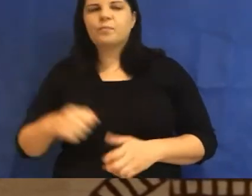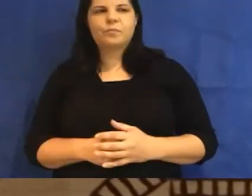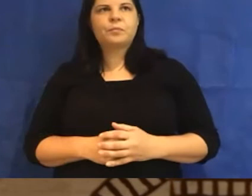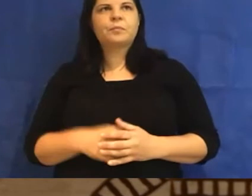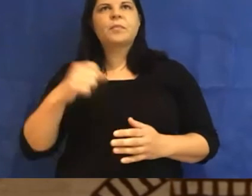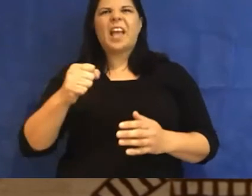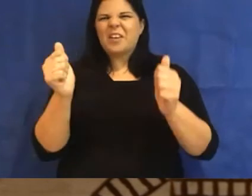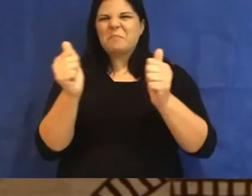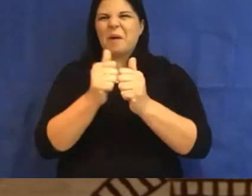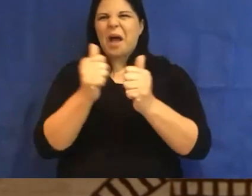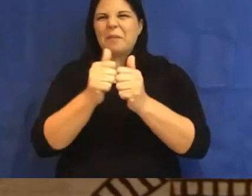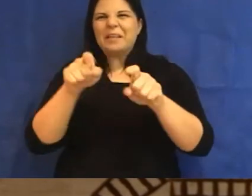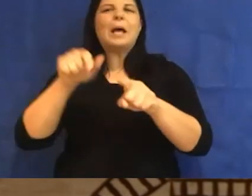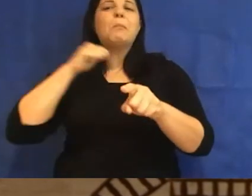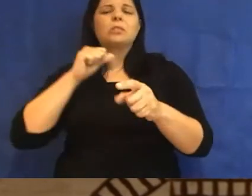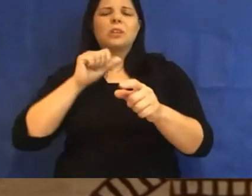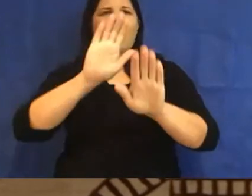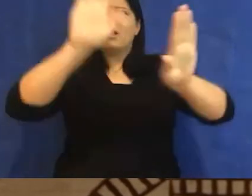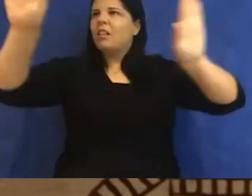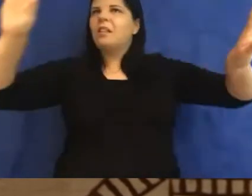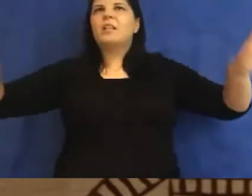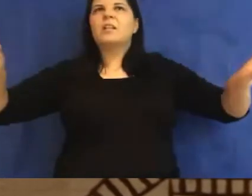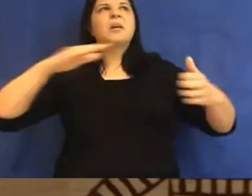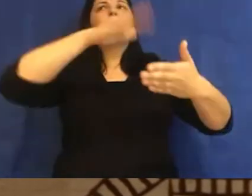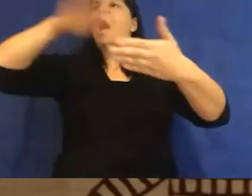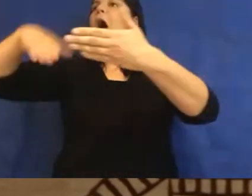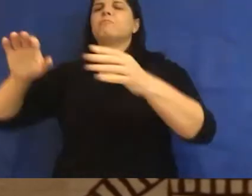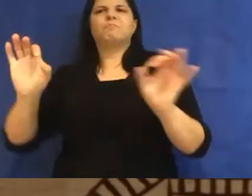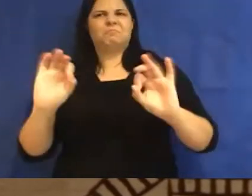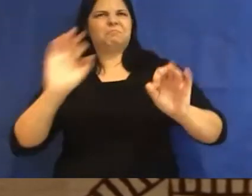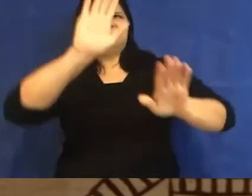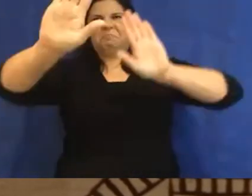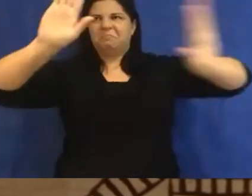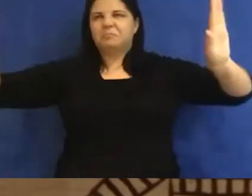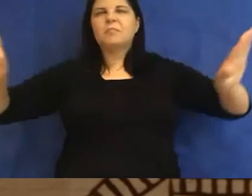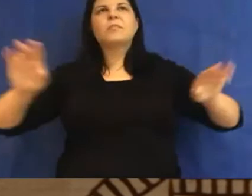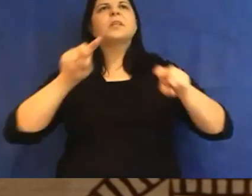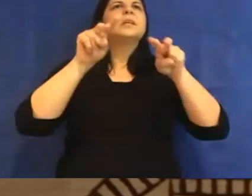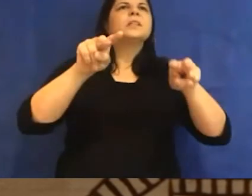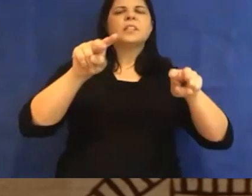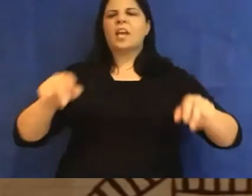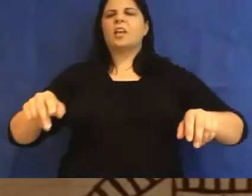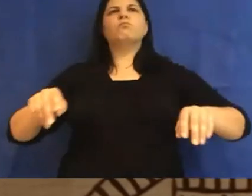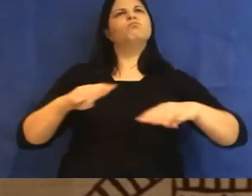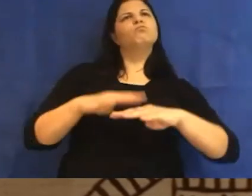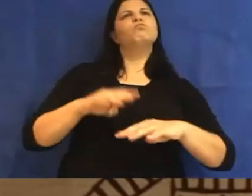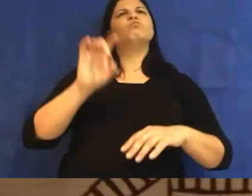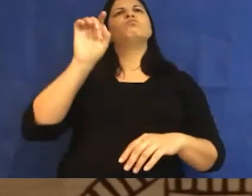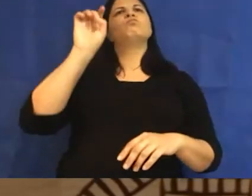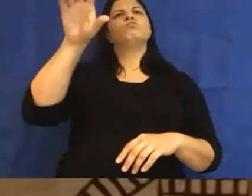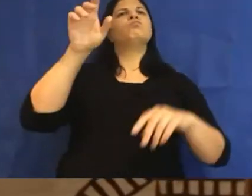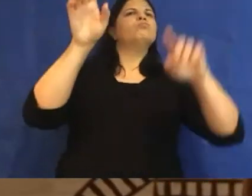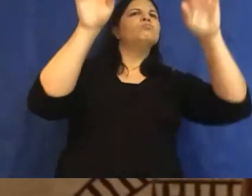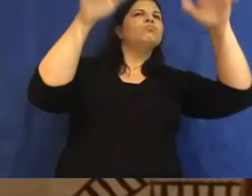walls where we don't simply paint over everything. We watch the rain in woven deck chairs after the end of the world,